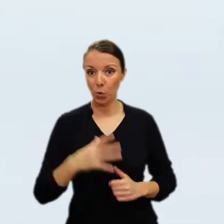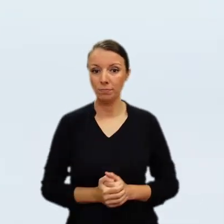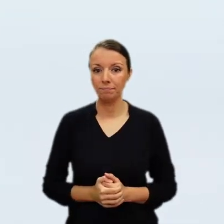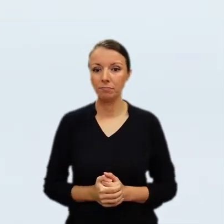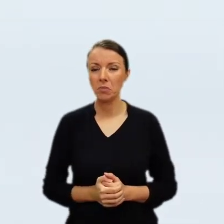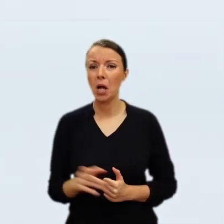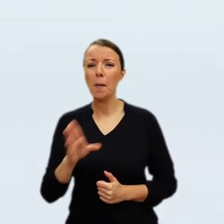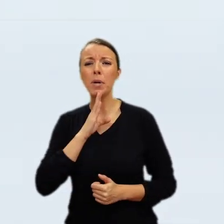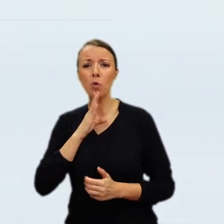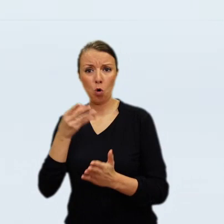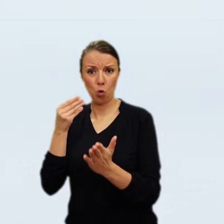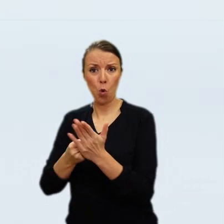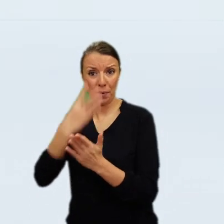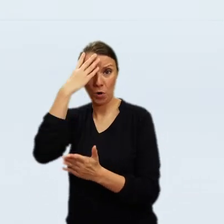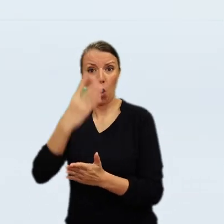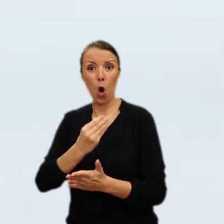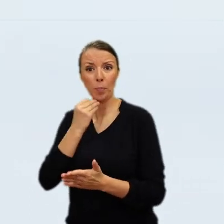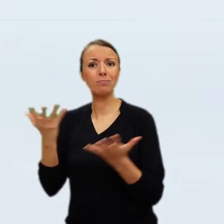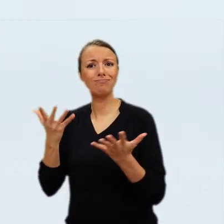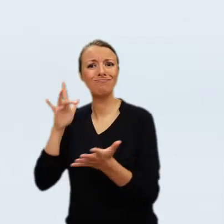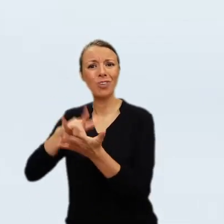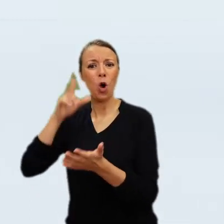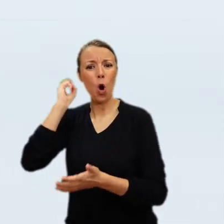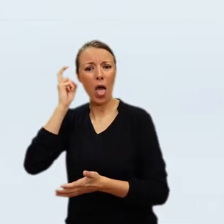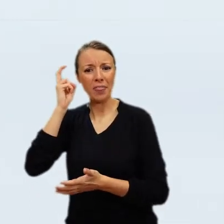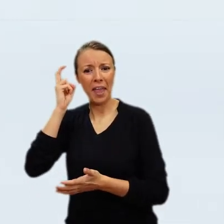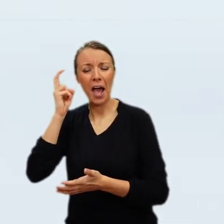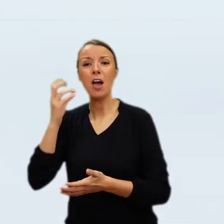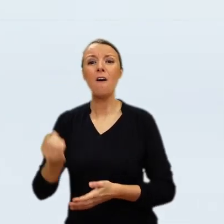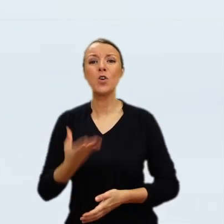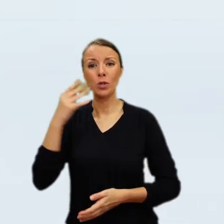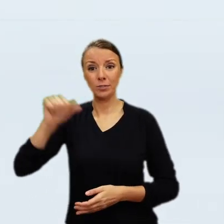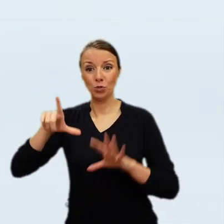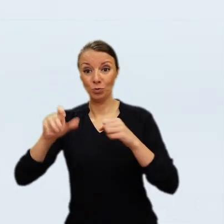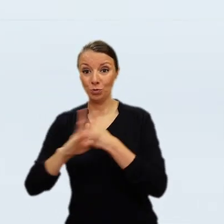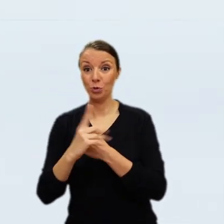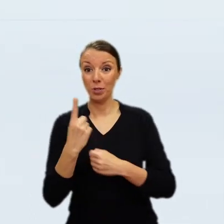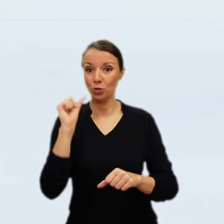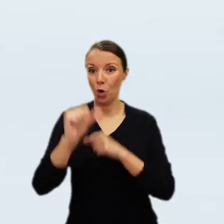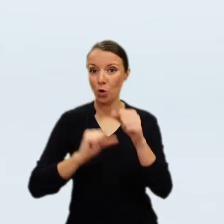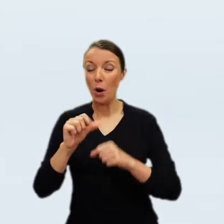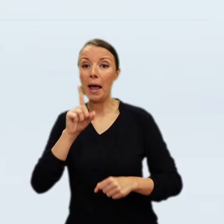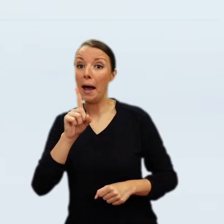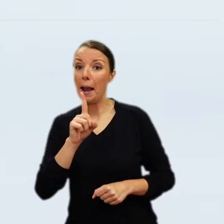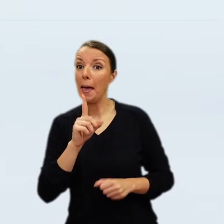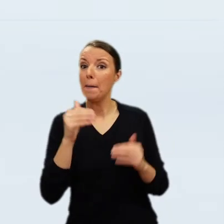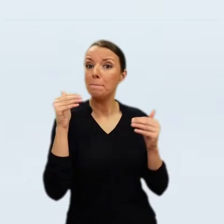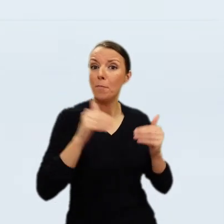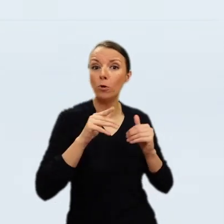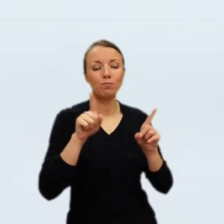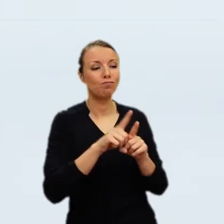Stanisław August was known for his collection of potted citrus trees, especially those here at Wazienki.